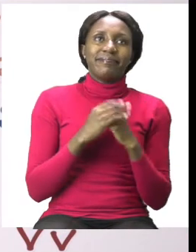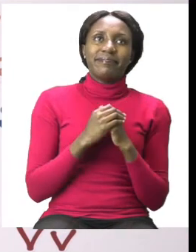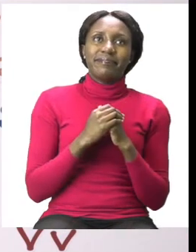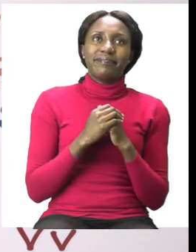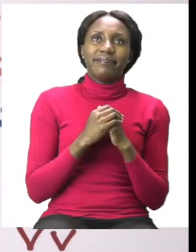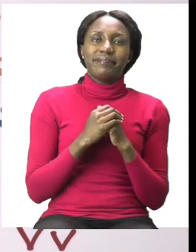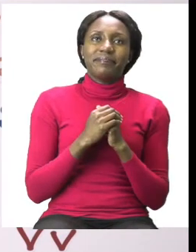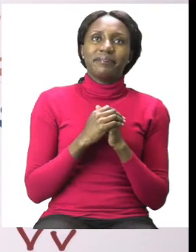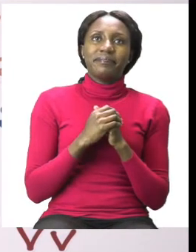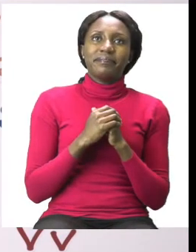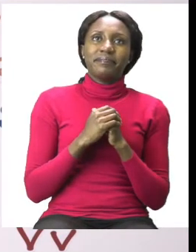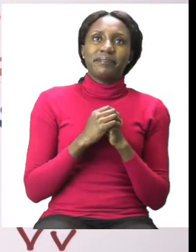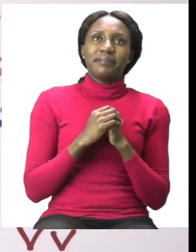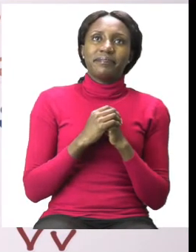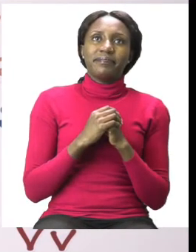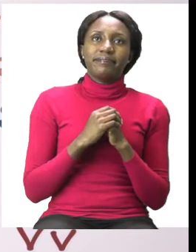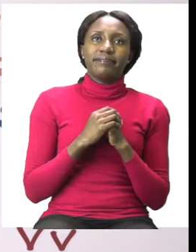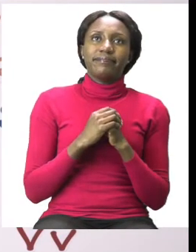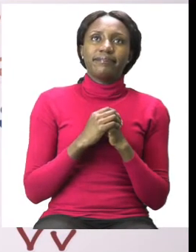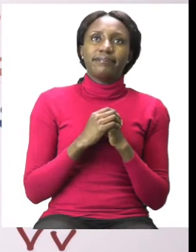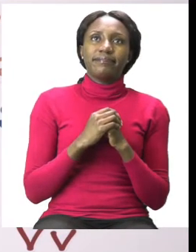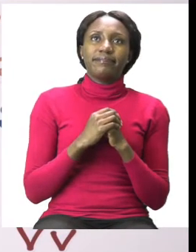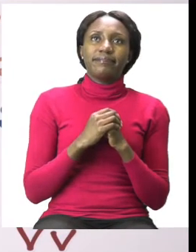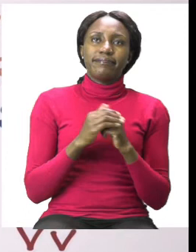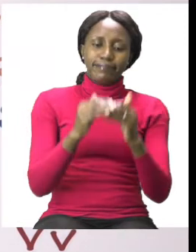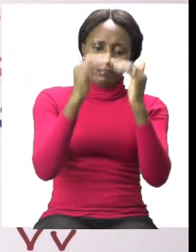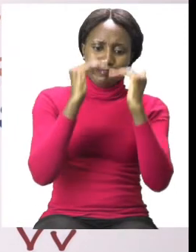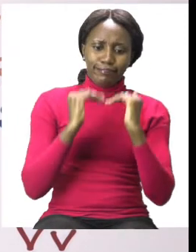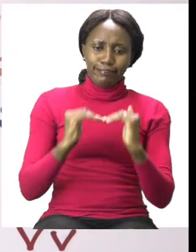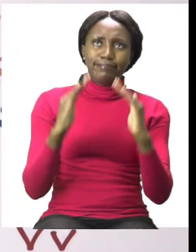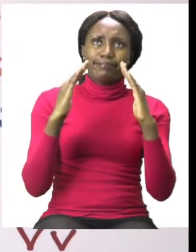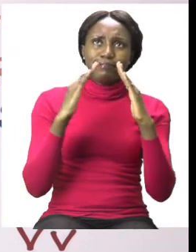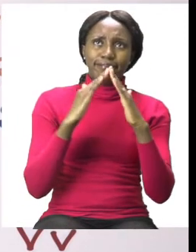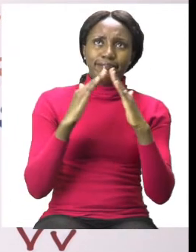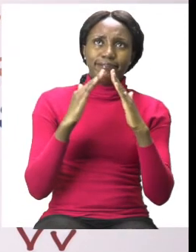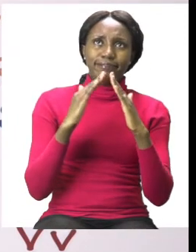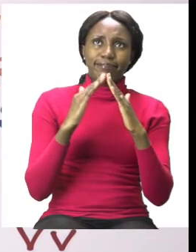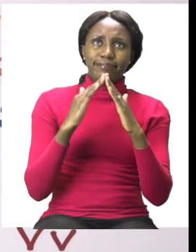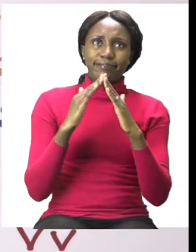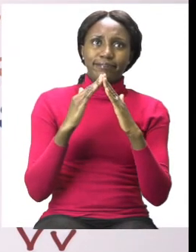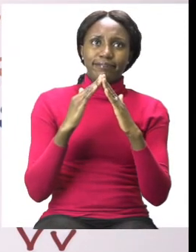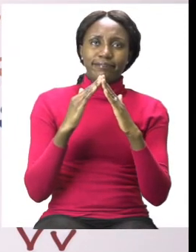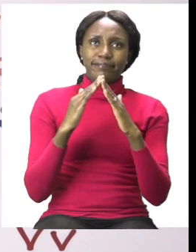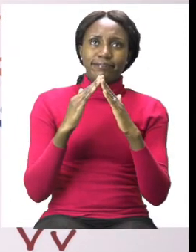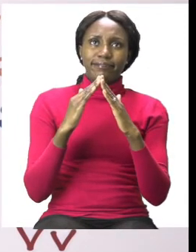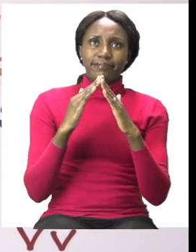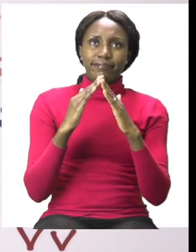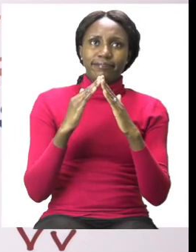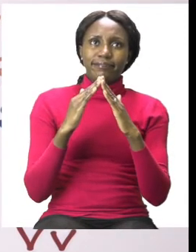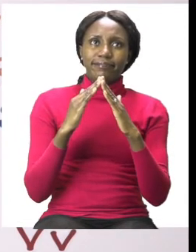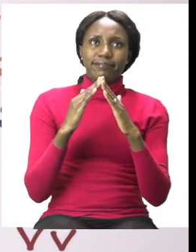use green for that house. The next house that is under the one that you're going to color for green